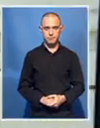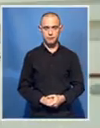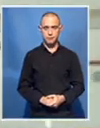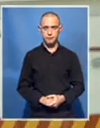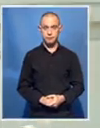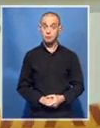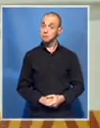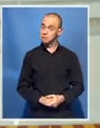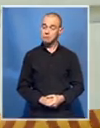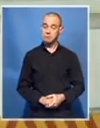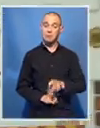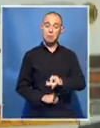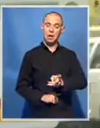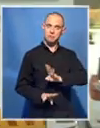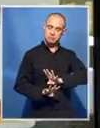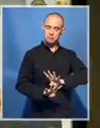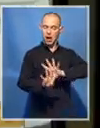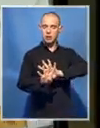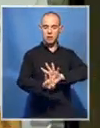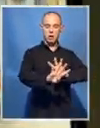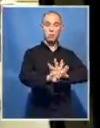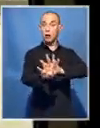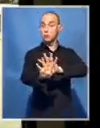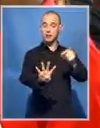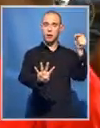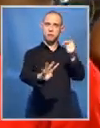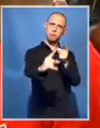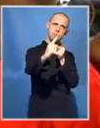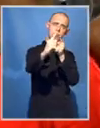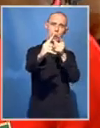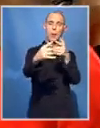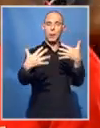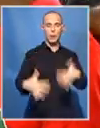Another march to the union buildings, the cause equally important.